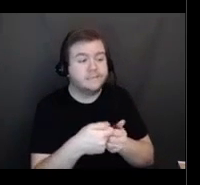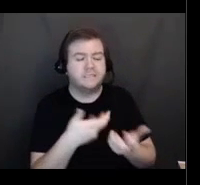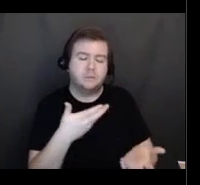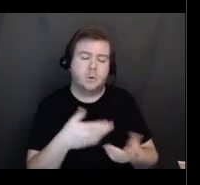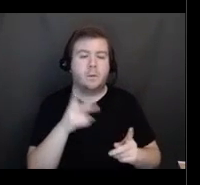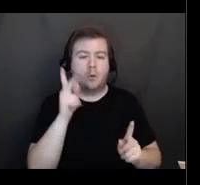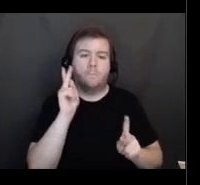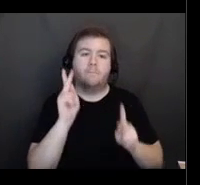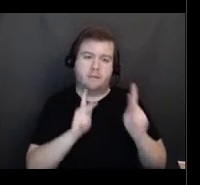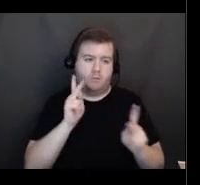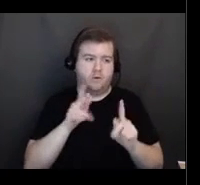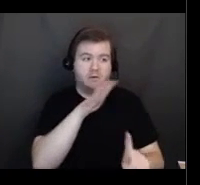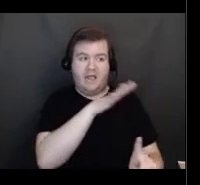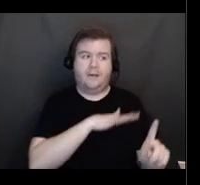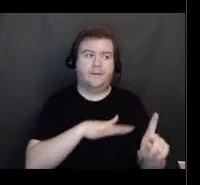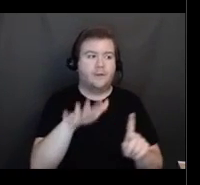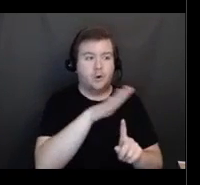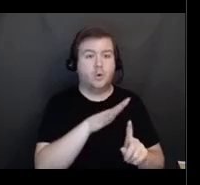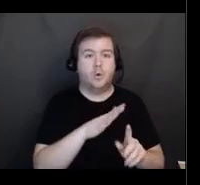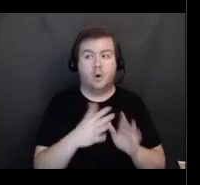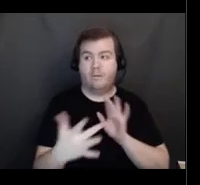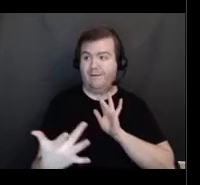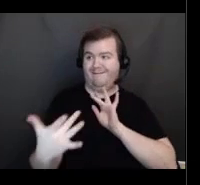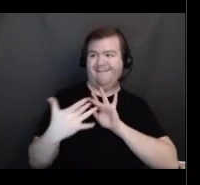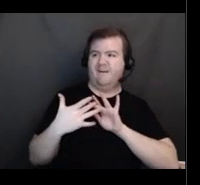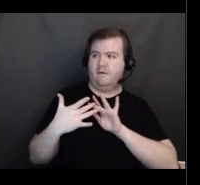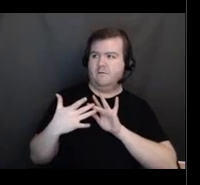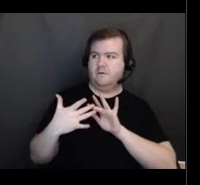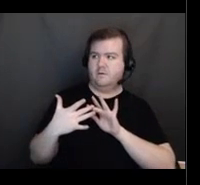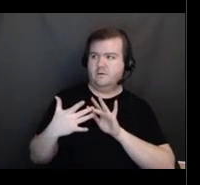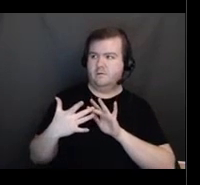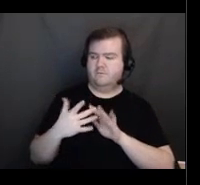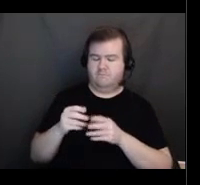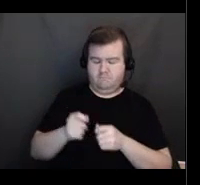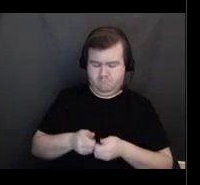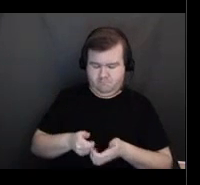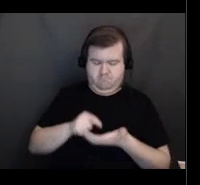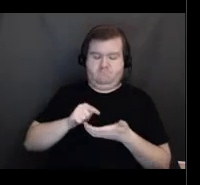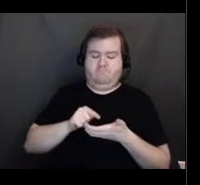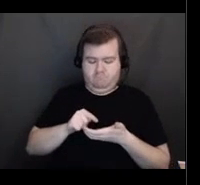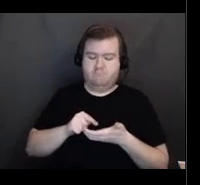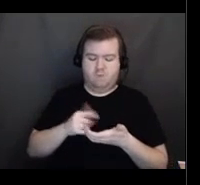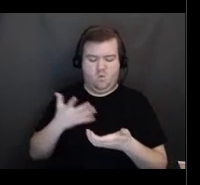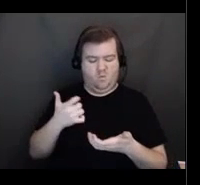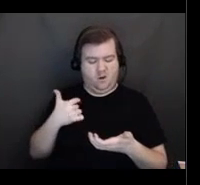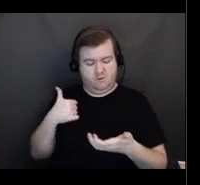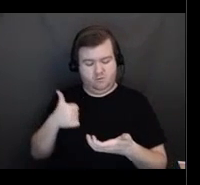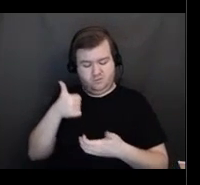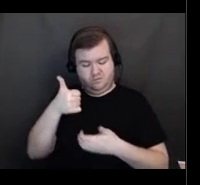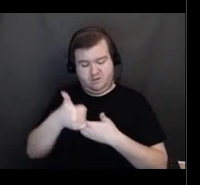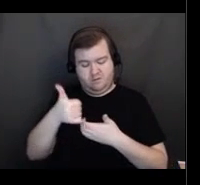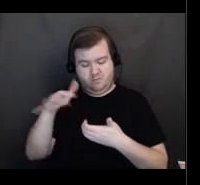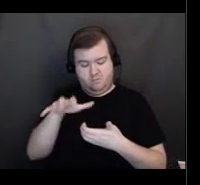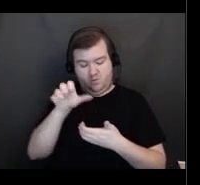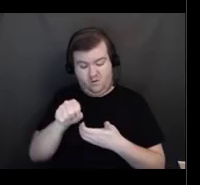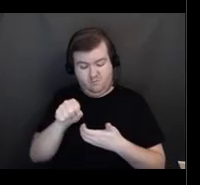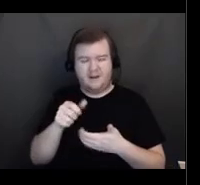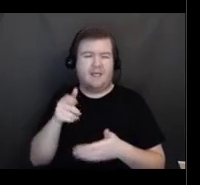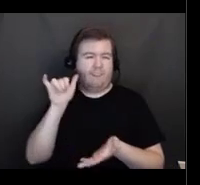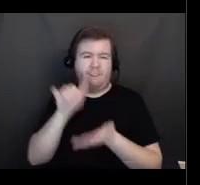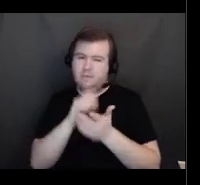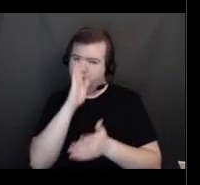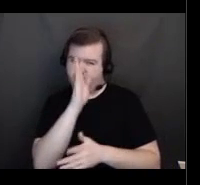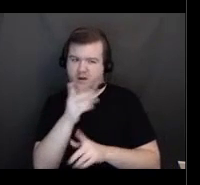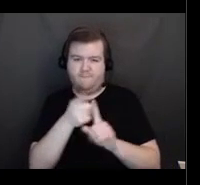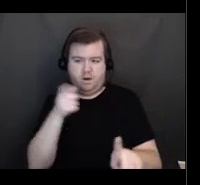being asked to schedule and that's directly from a vaccine provider. Scheduling